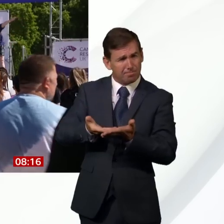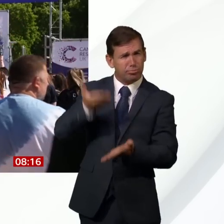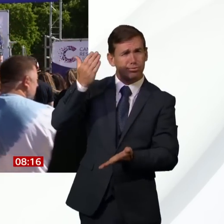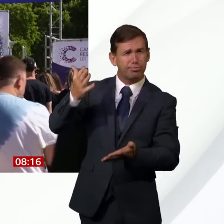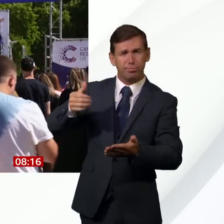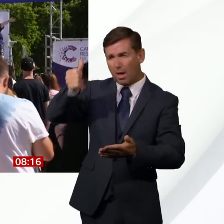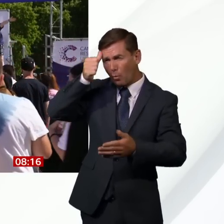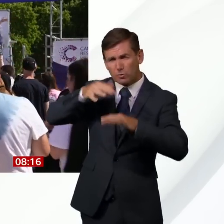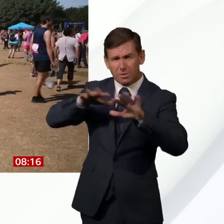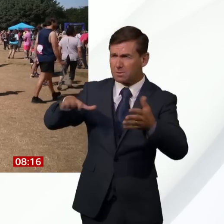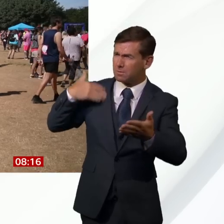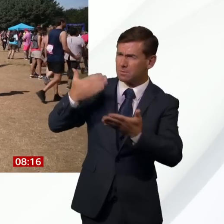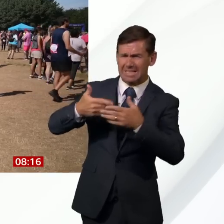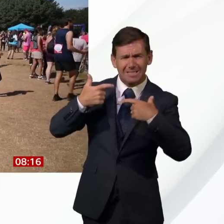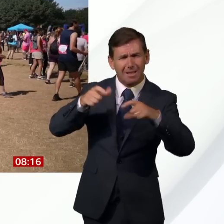Move across.